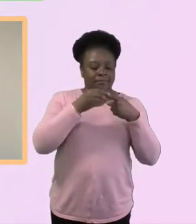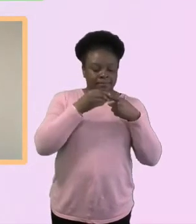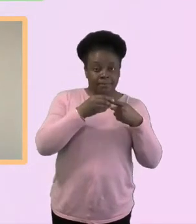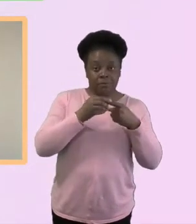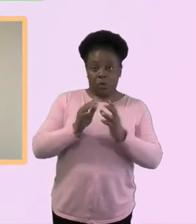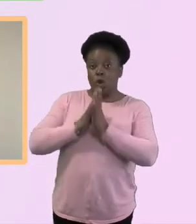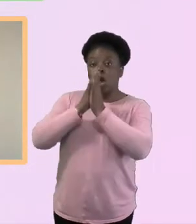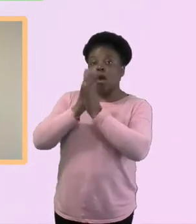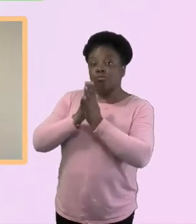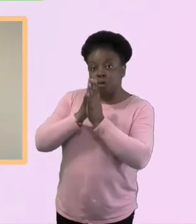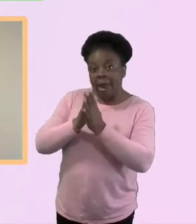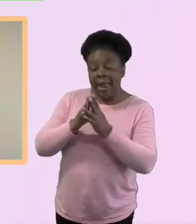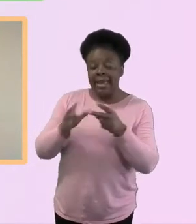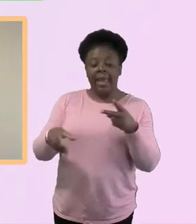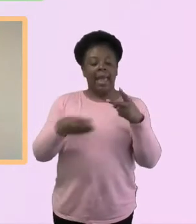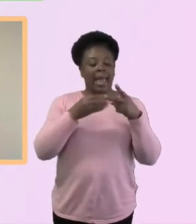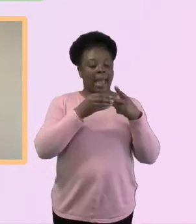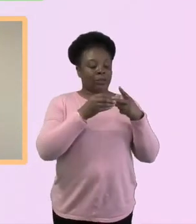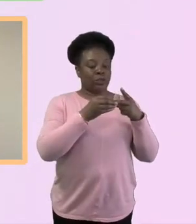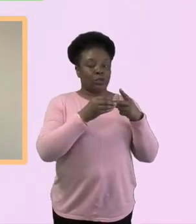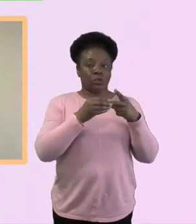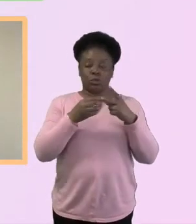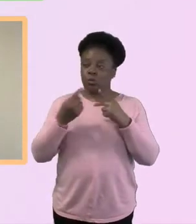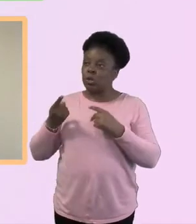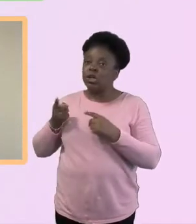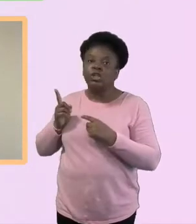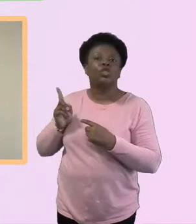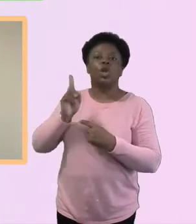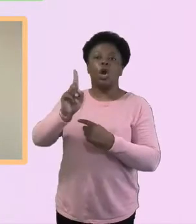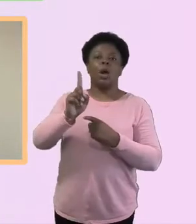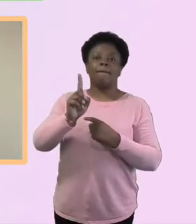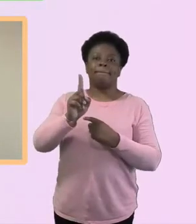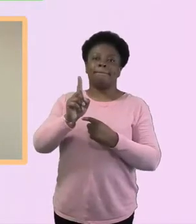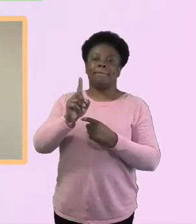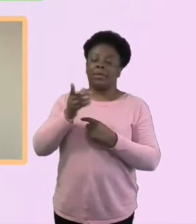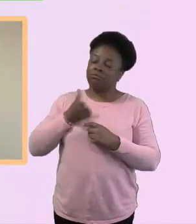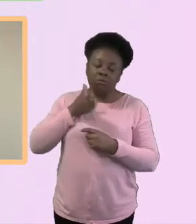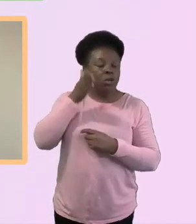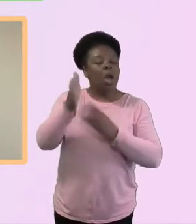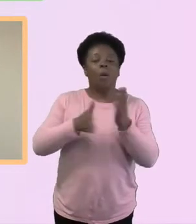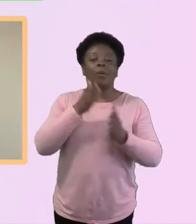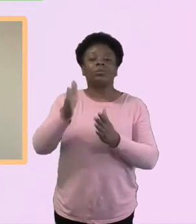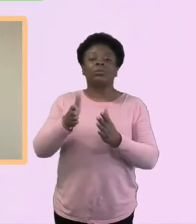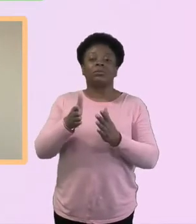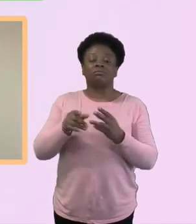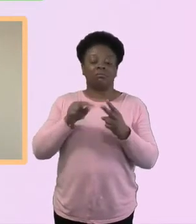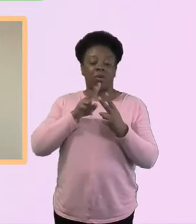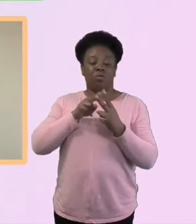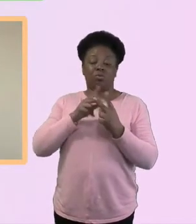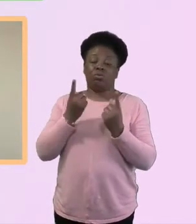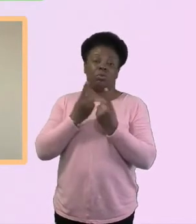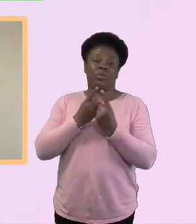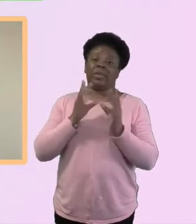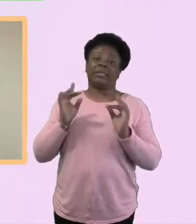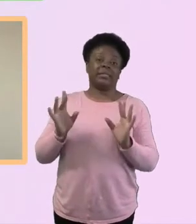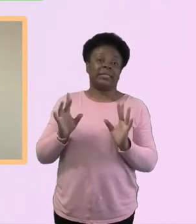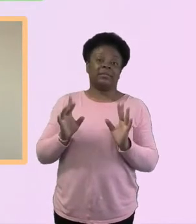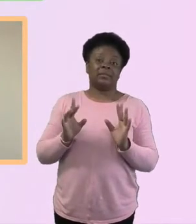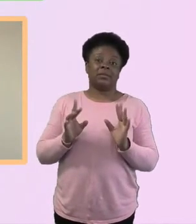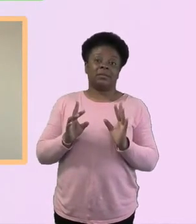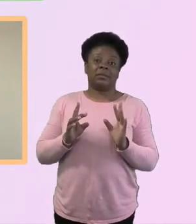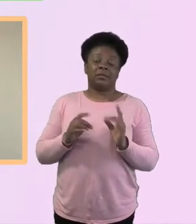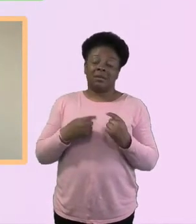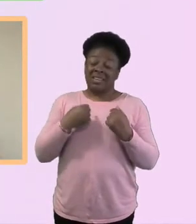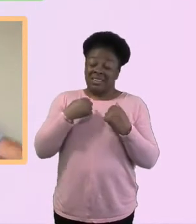whatever God's asking you to do. And that sounds super simplistic. But I think where we are so prone, I'm so prone to